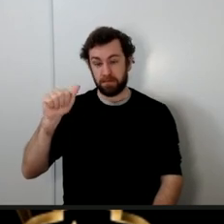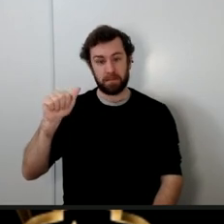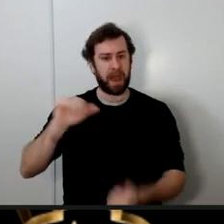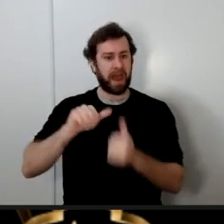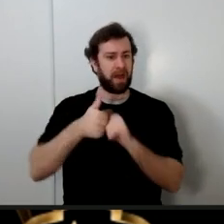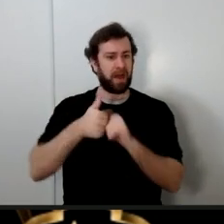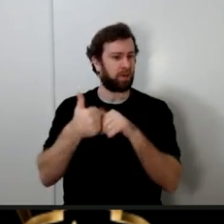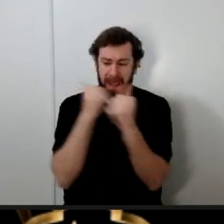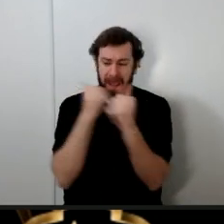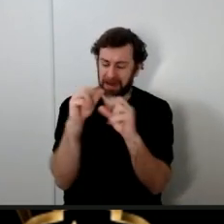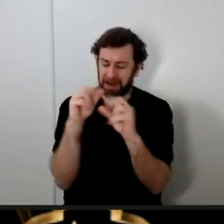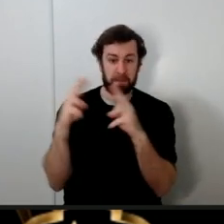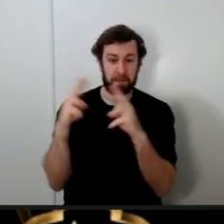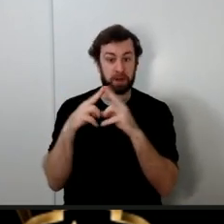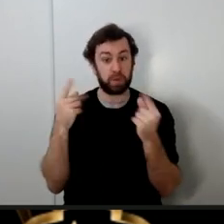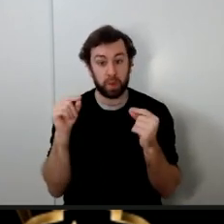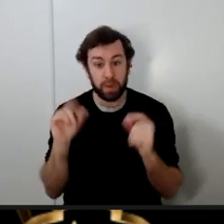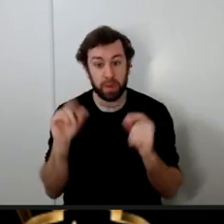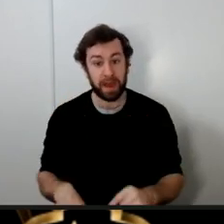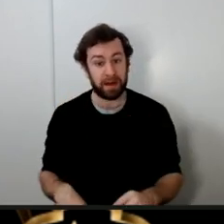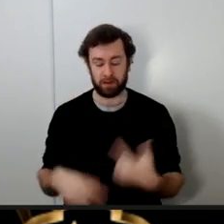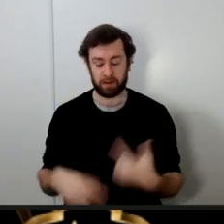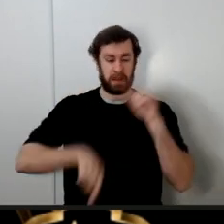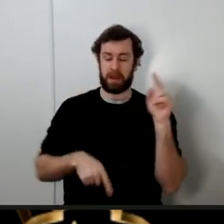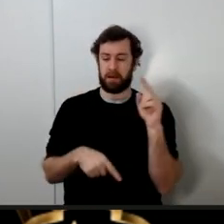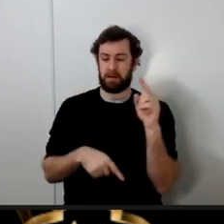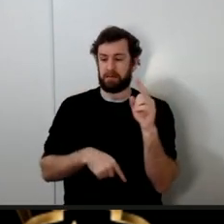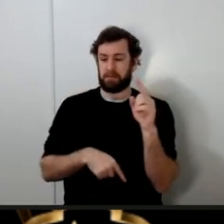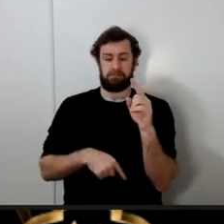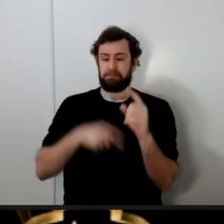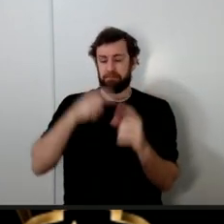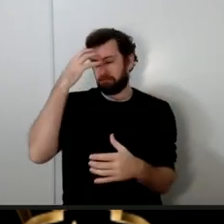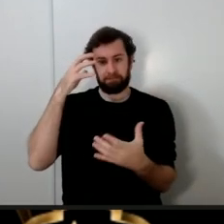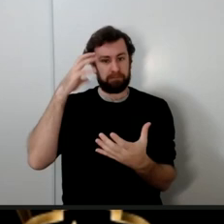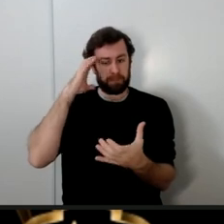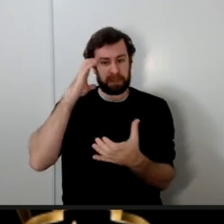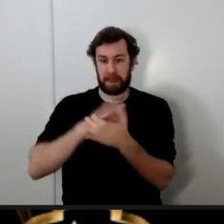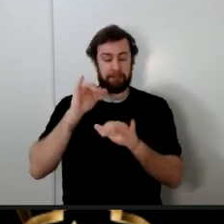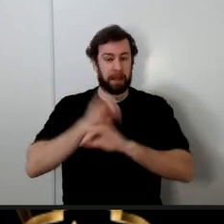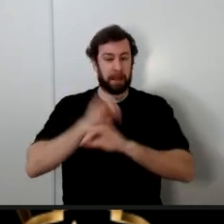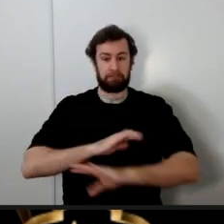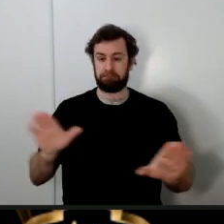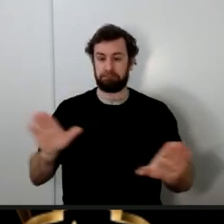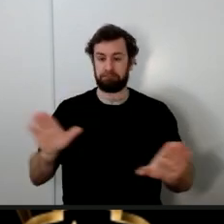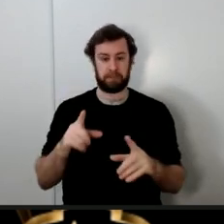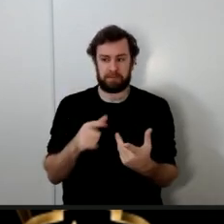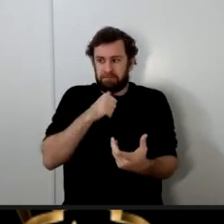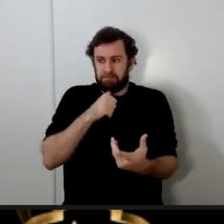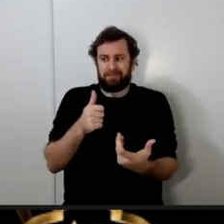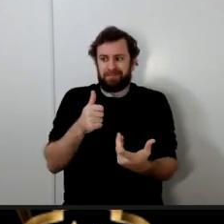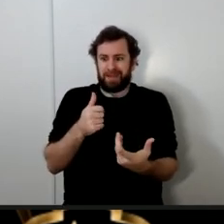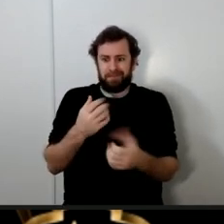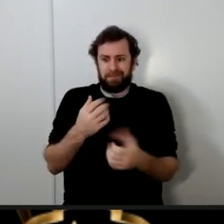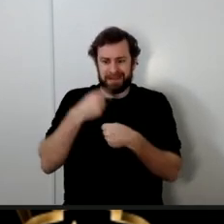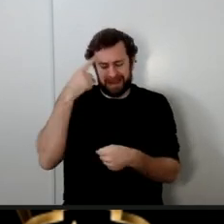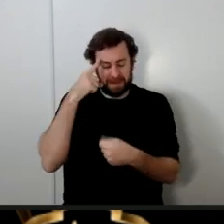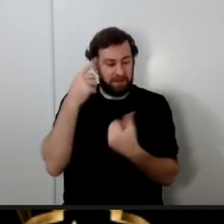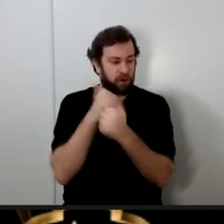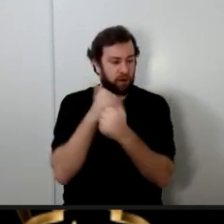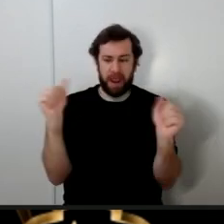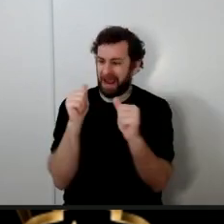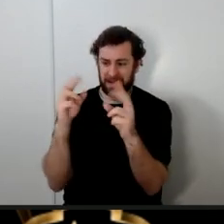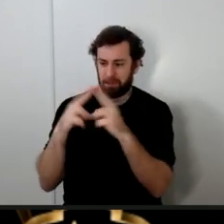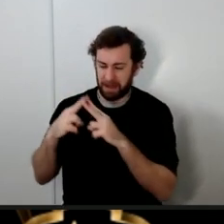do that we just cannot fathom and digest that it doesn't make any sense for any of the companions